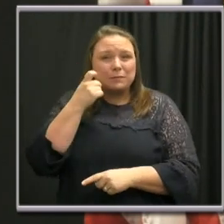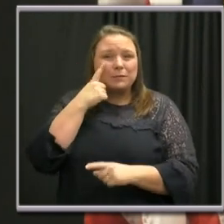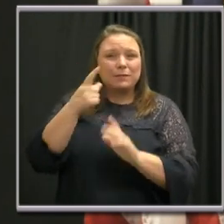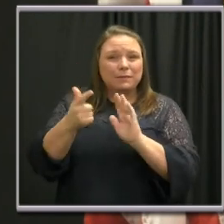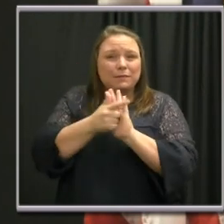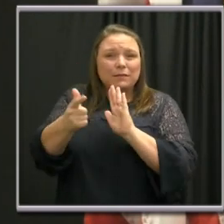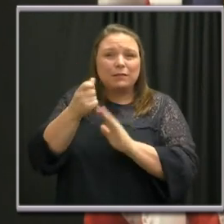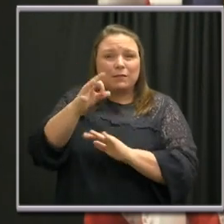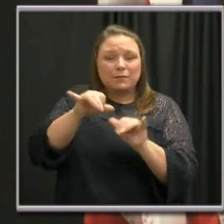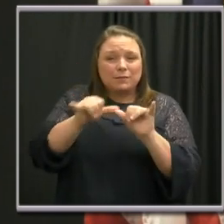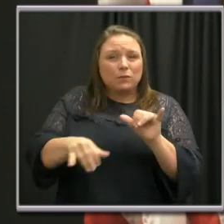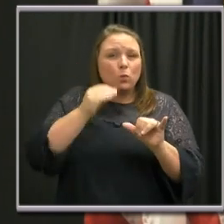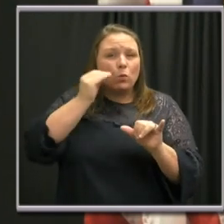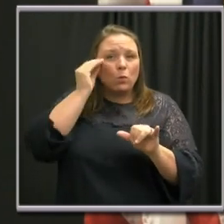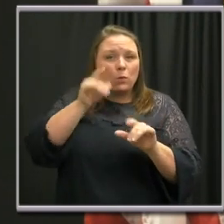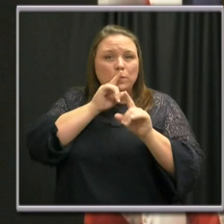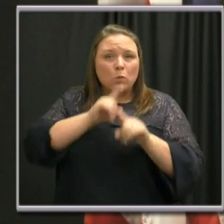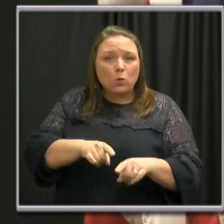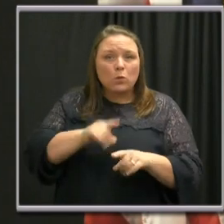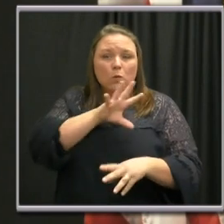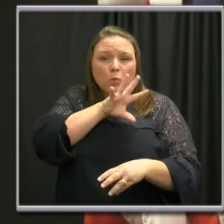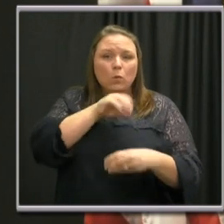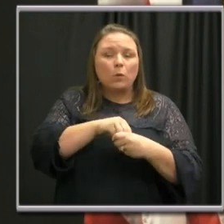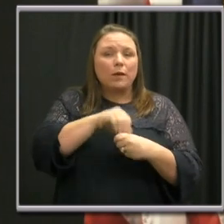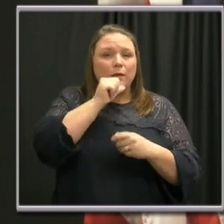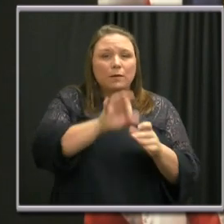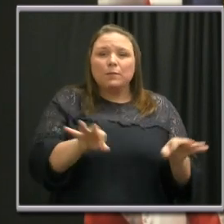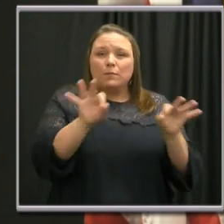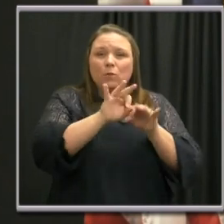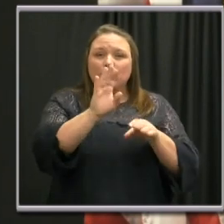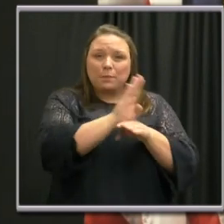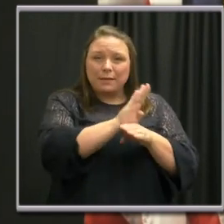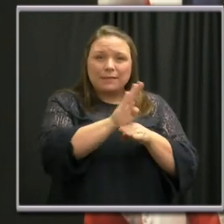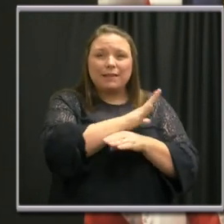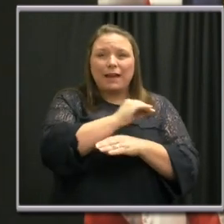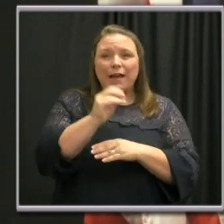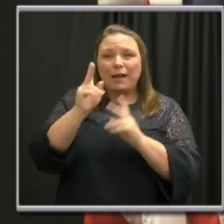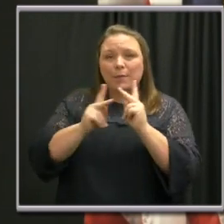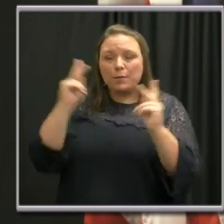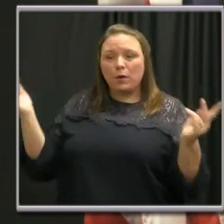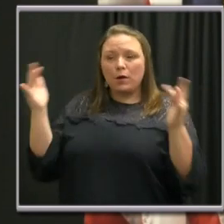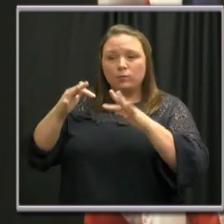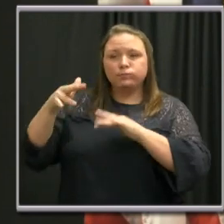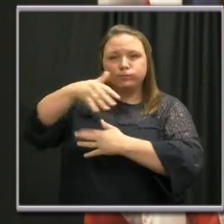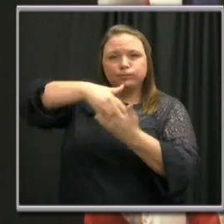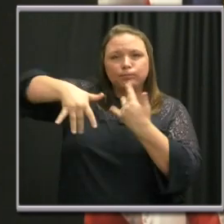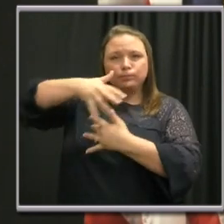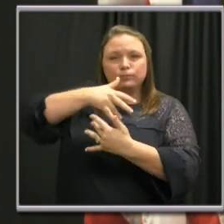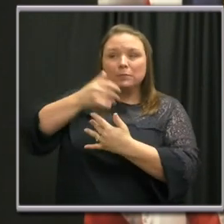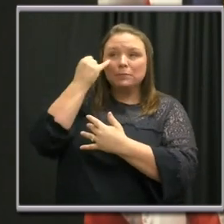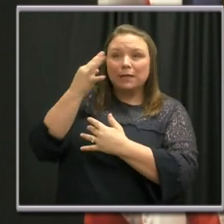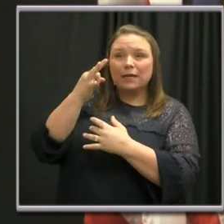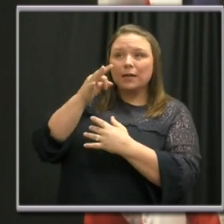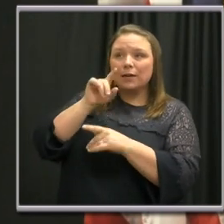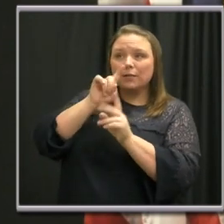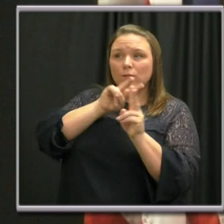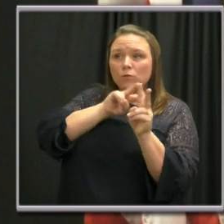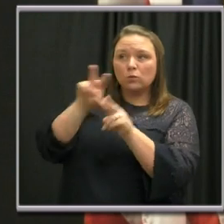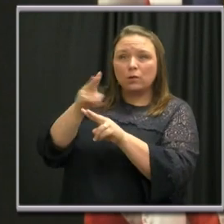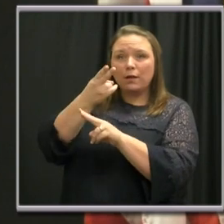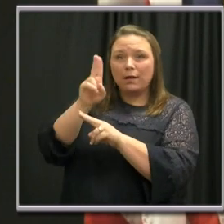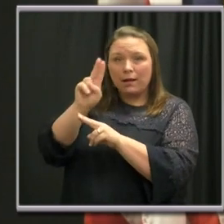safer at home order, including non-essential business operations and unlawful gatherings, by visiting hub